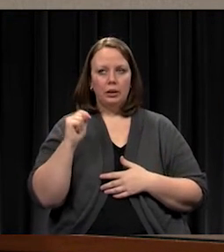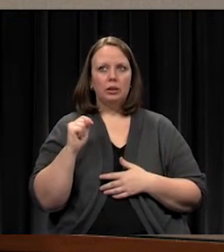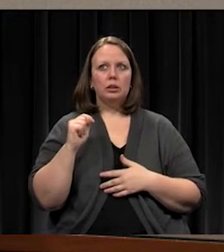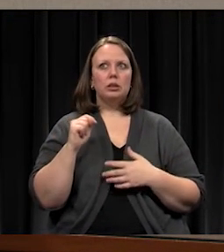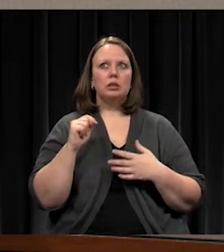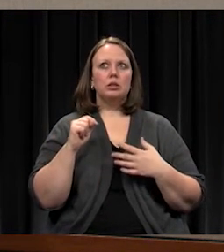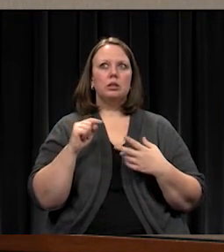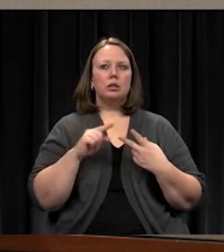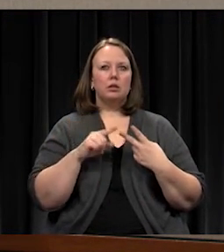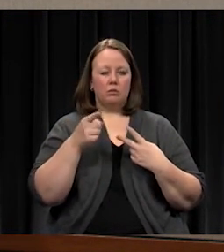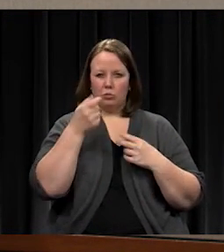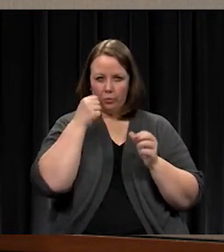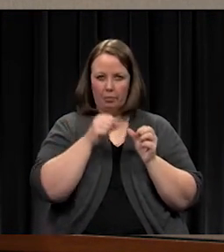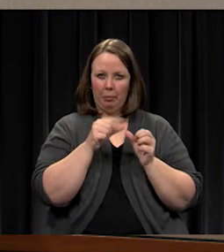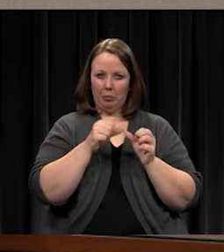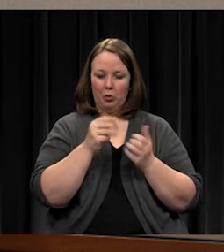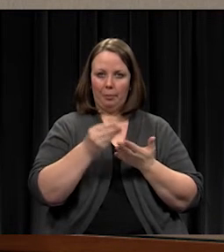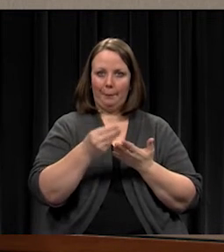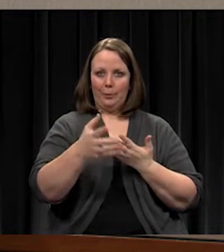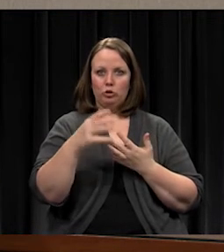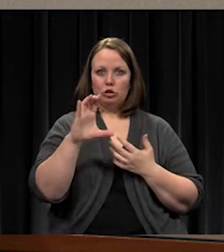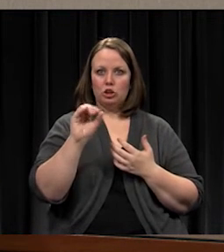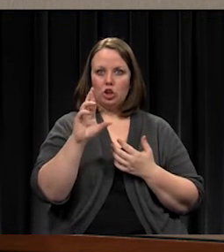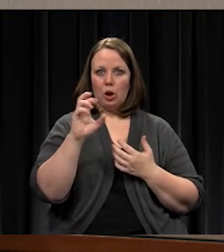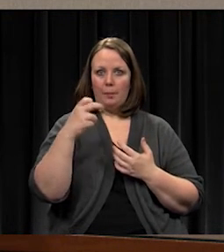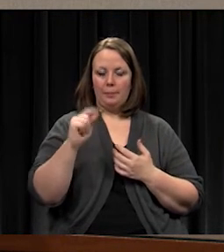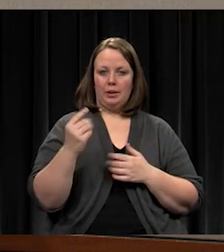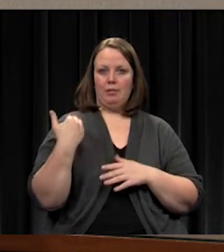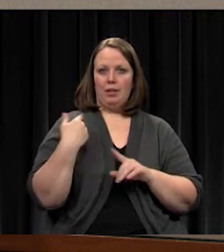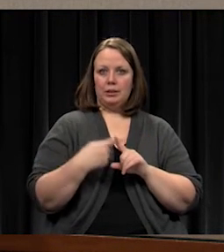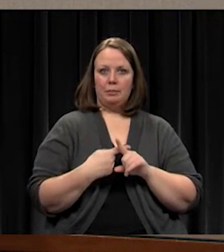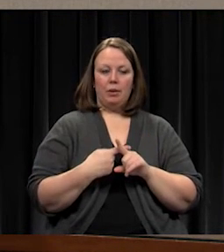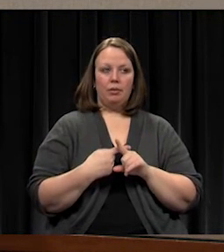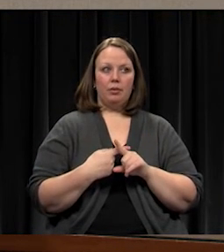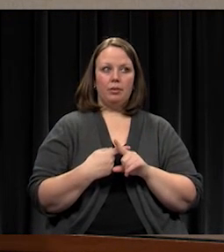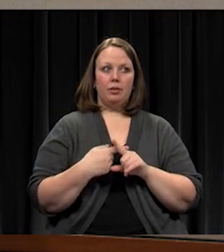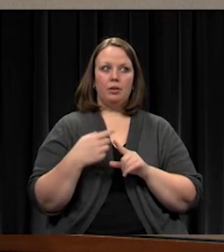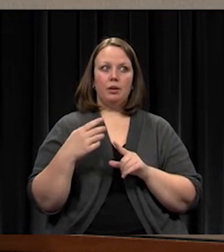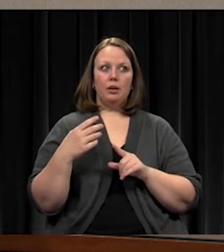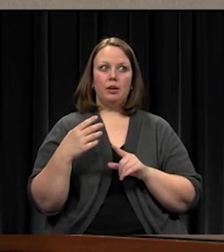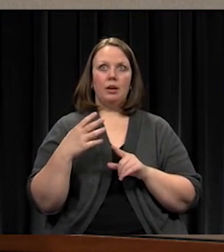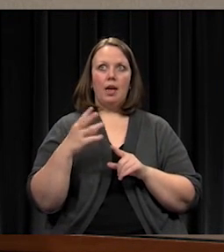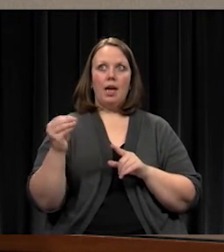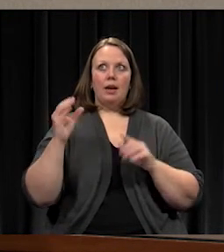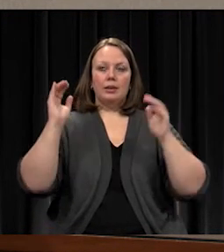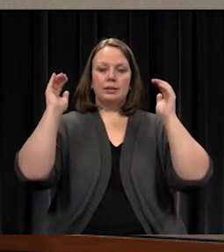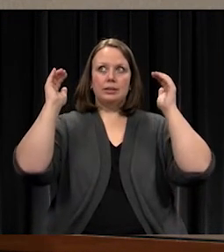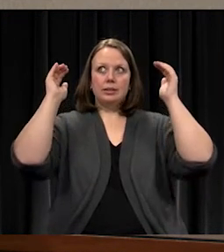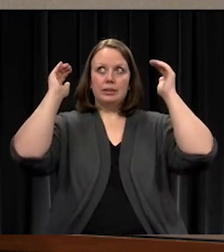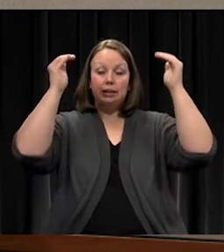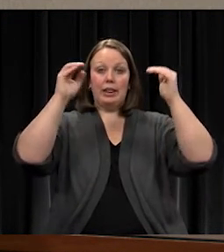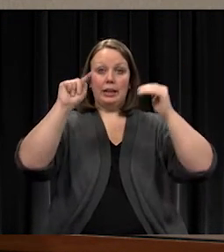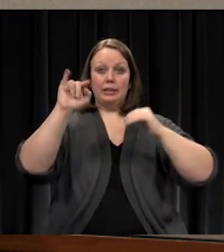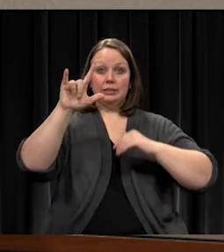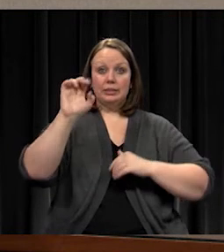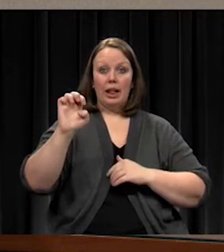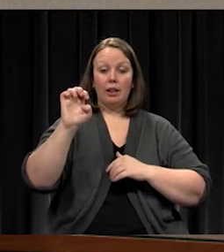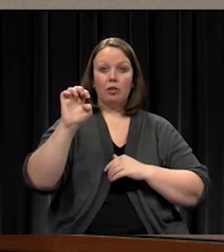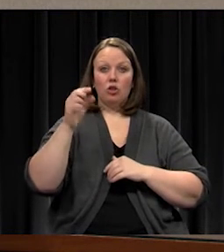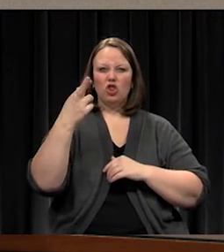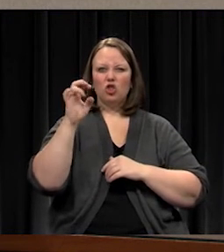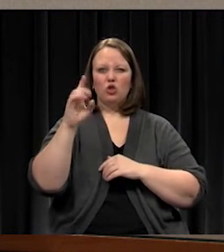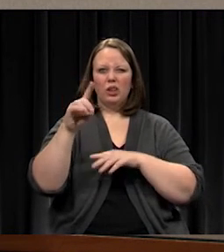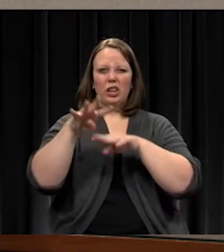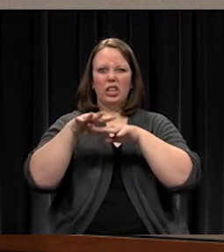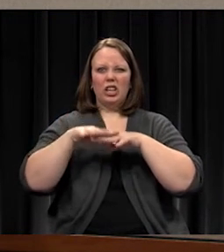If you remember, we did the bulk purchase carpet last month. And then we'll do our ceiling tile and grid replacement and then our